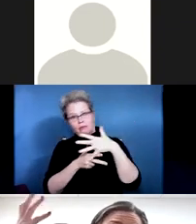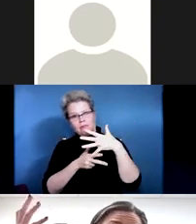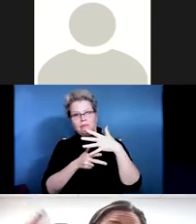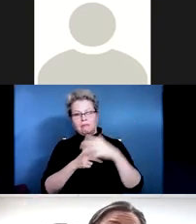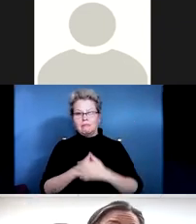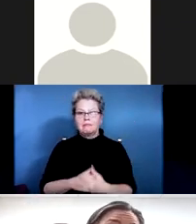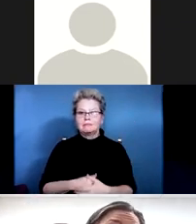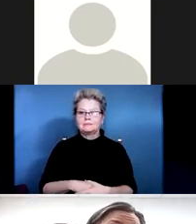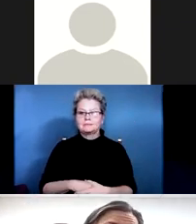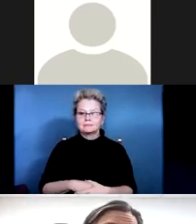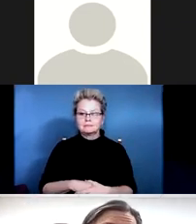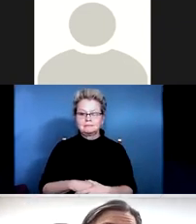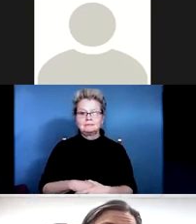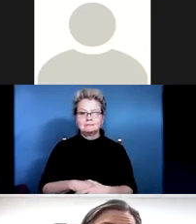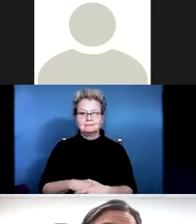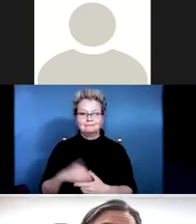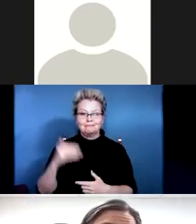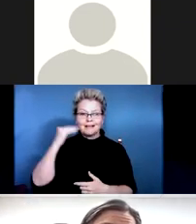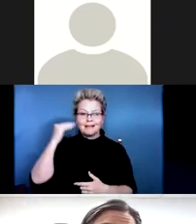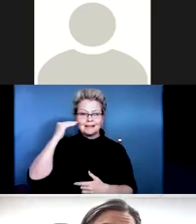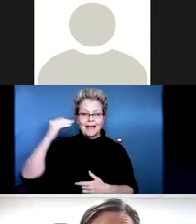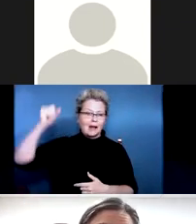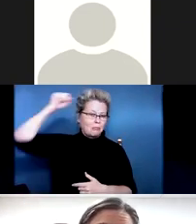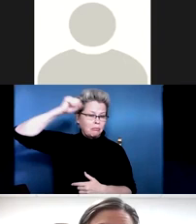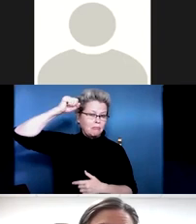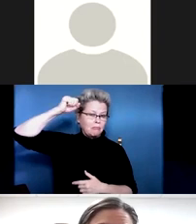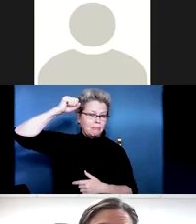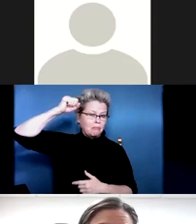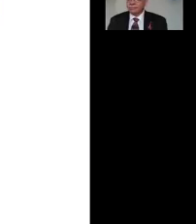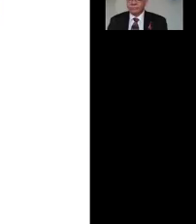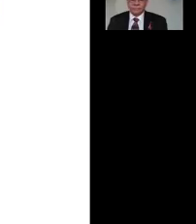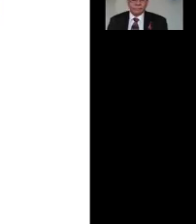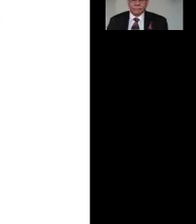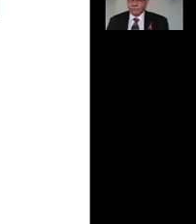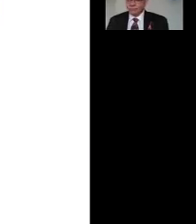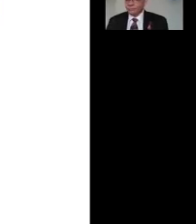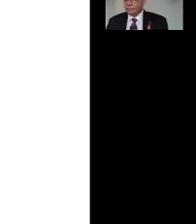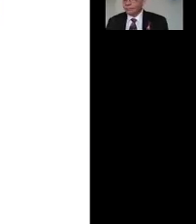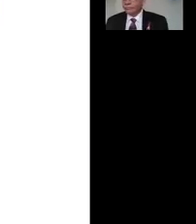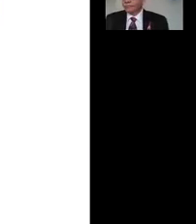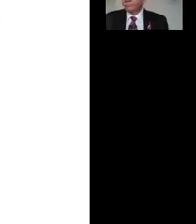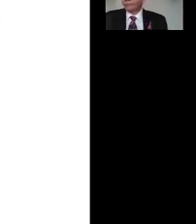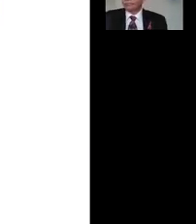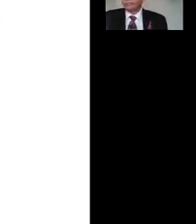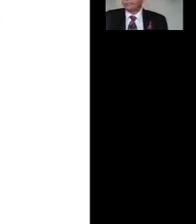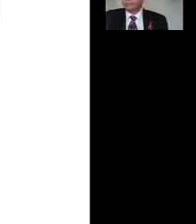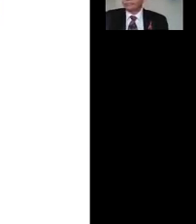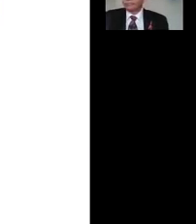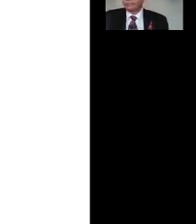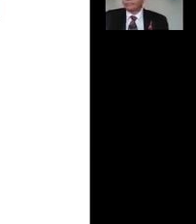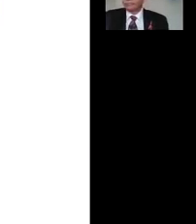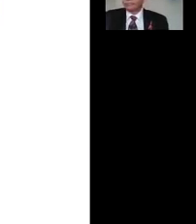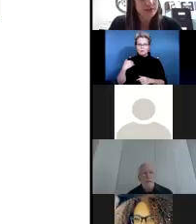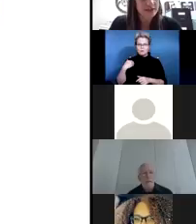and struck him on the head, and that's how he sustained his spinal cord injury. He was employed for 16 years